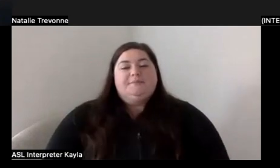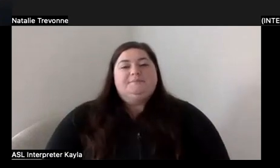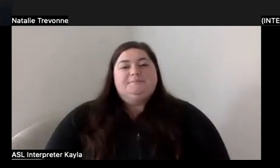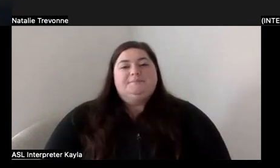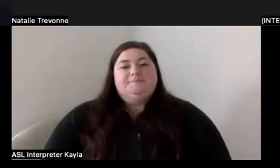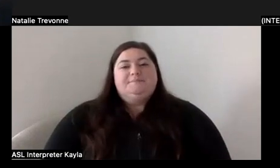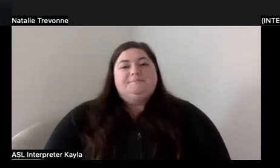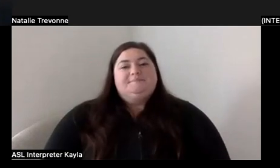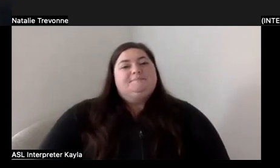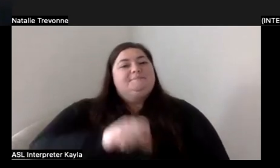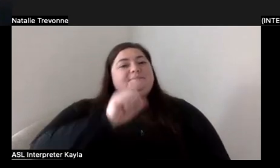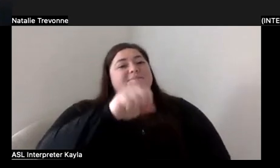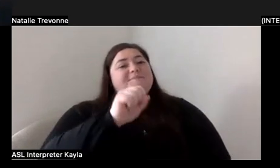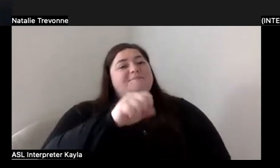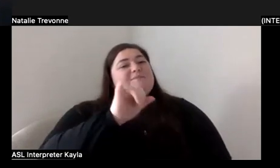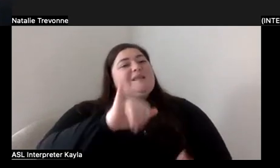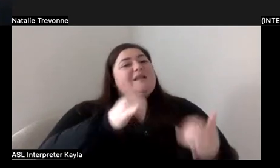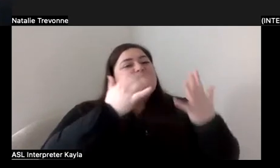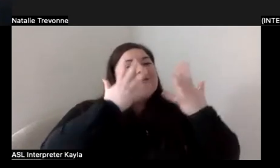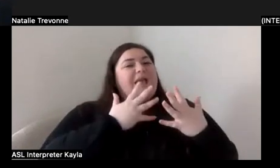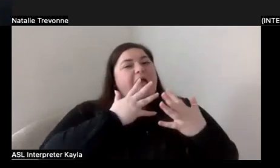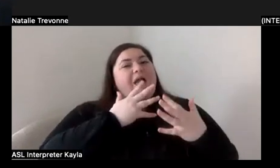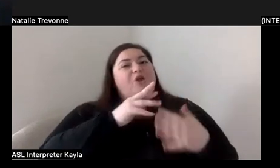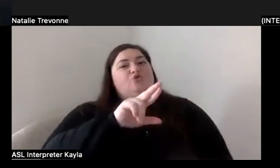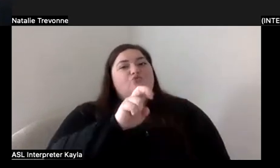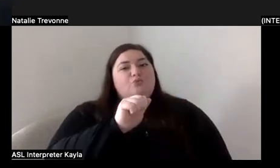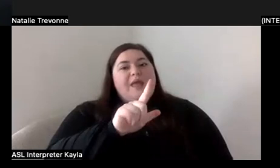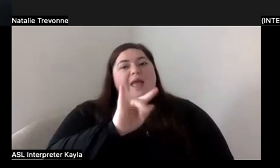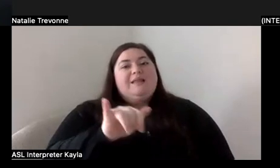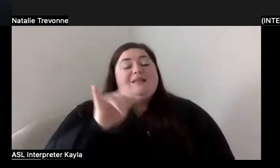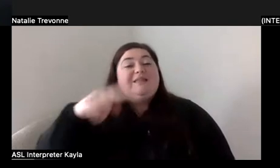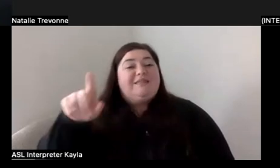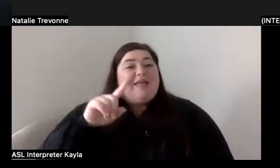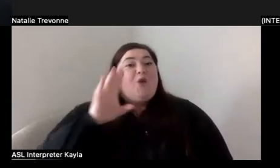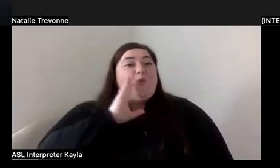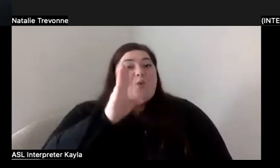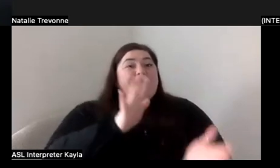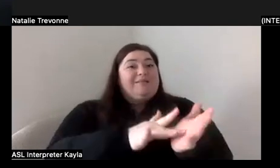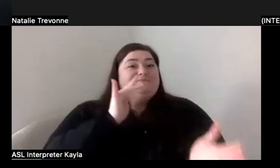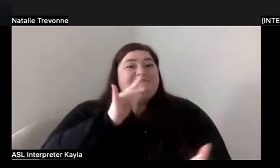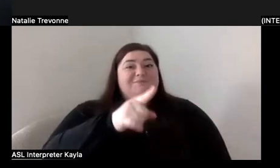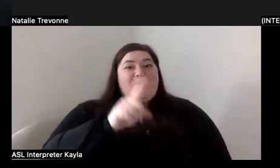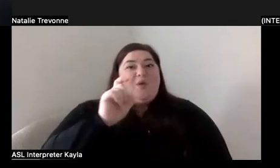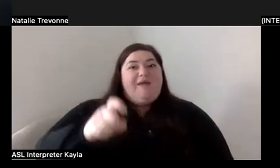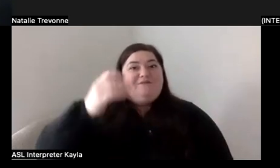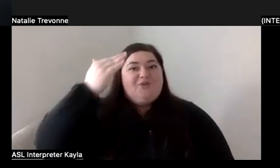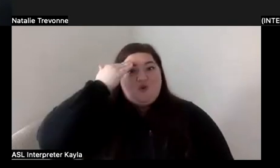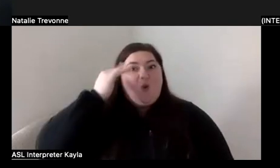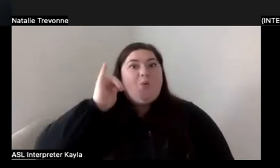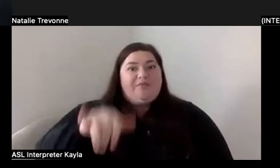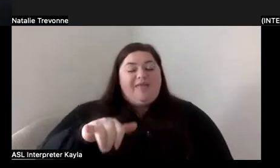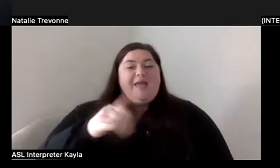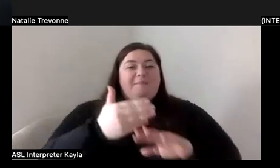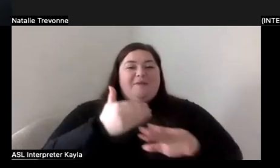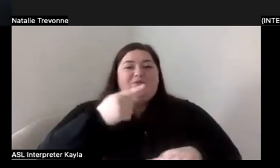And that's like the sad reality is like knowing they're going to try to take advantage of you before you even go and knowing that